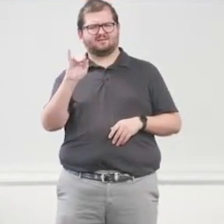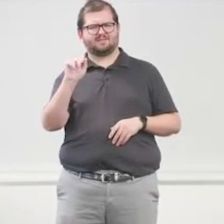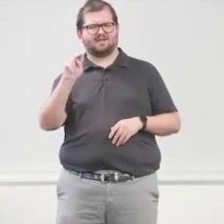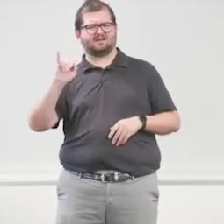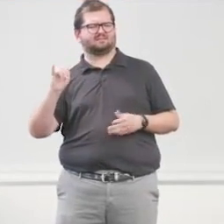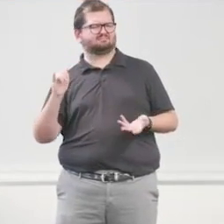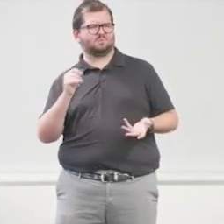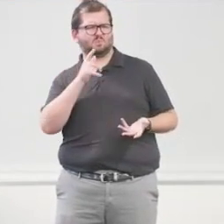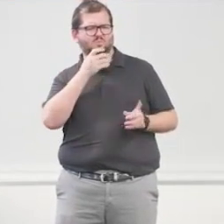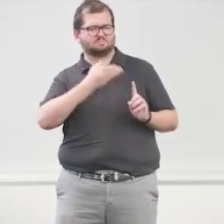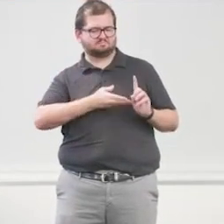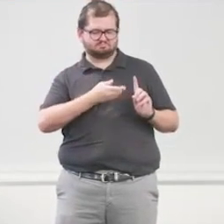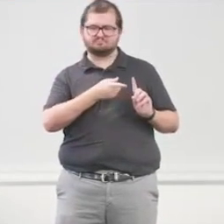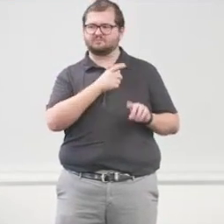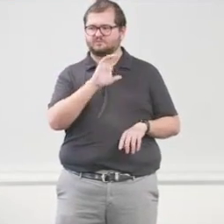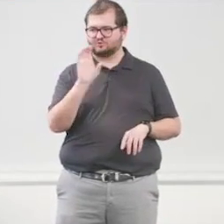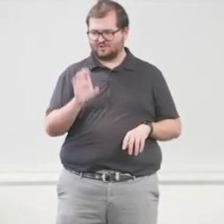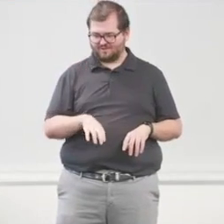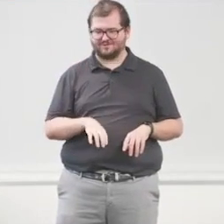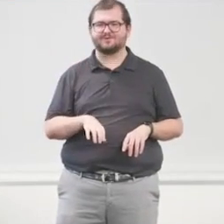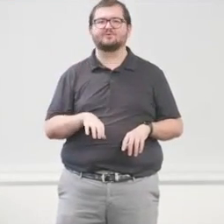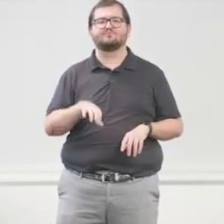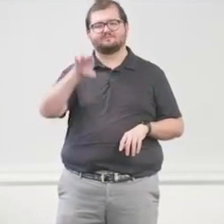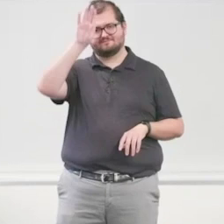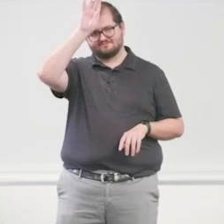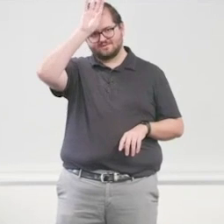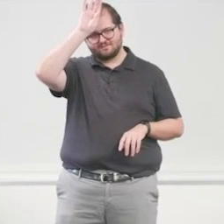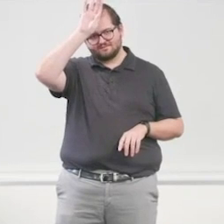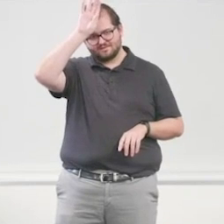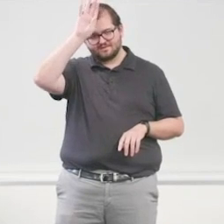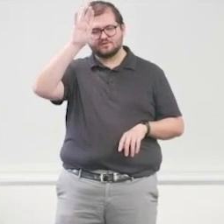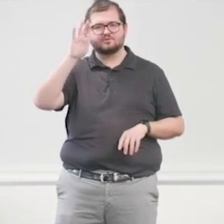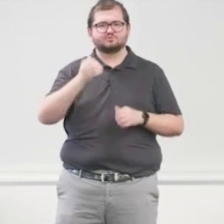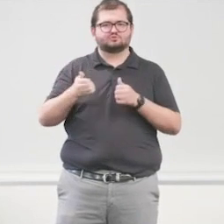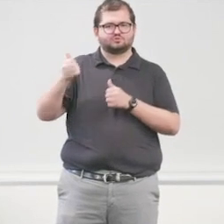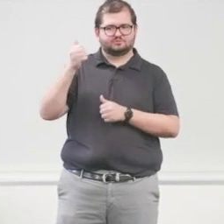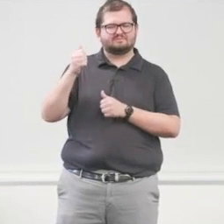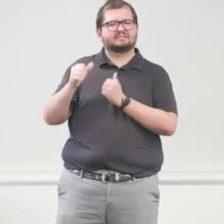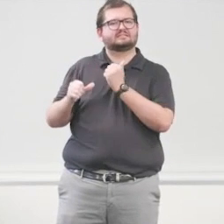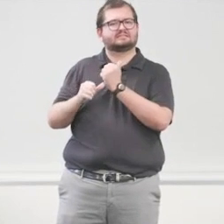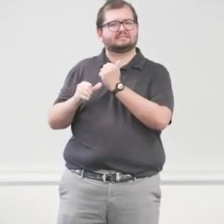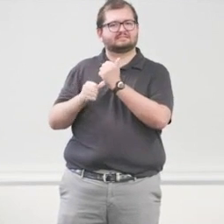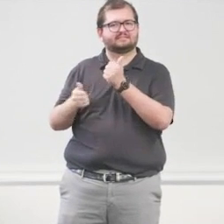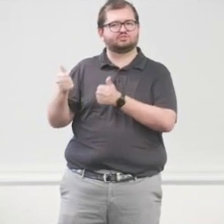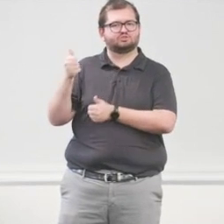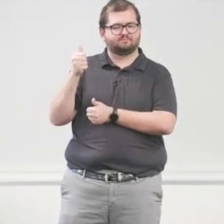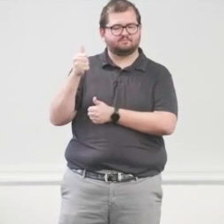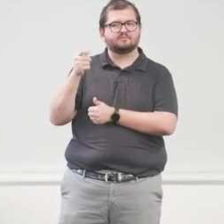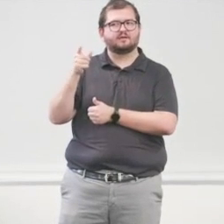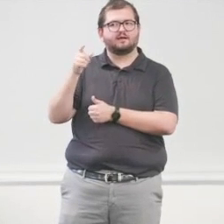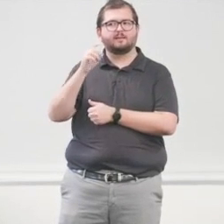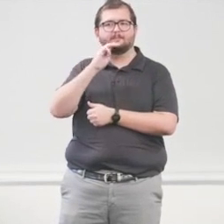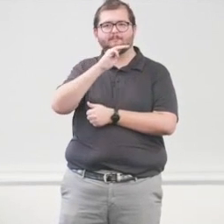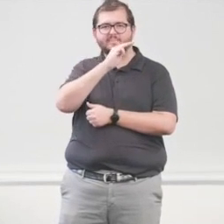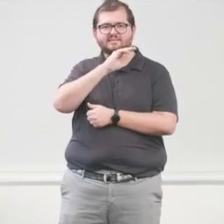a fellow Chicagoan, a fellow firefighter, fire chief. He was the assistant chief in Mesa Fire and Medical, although